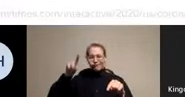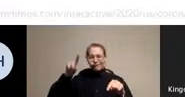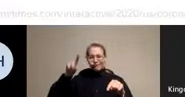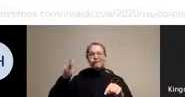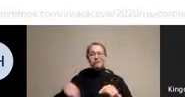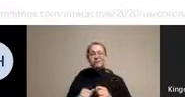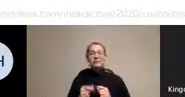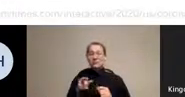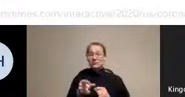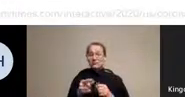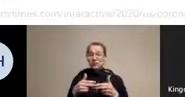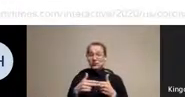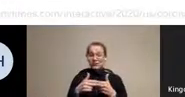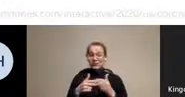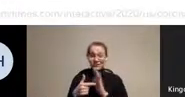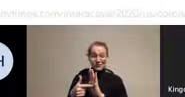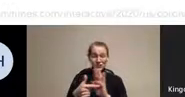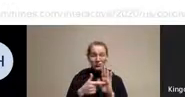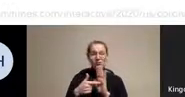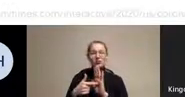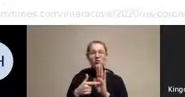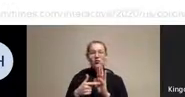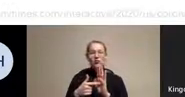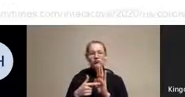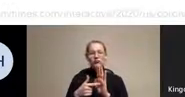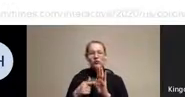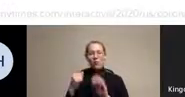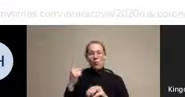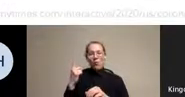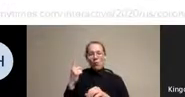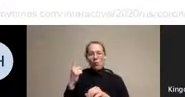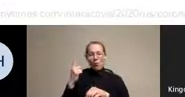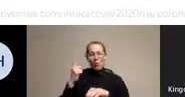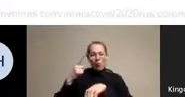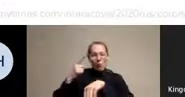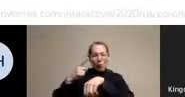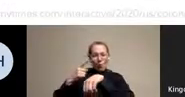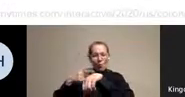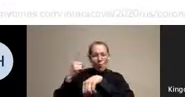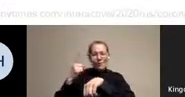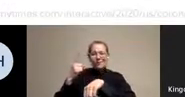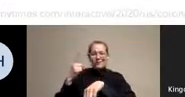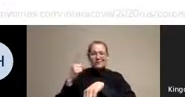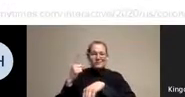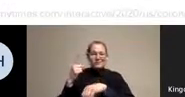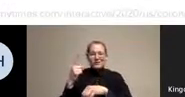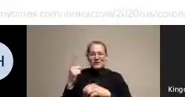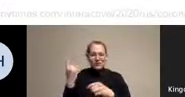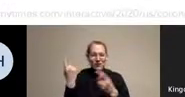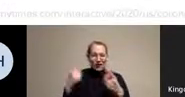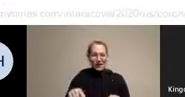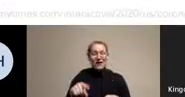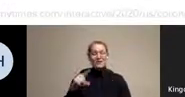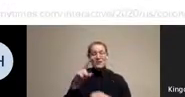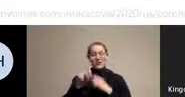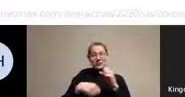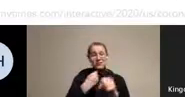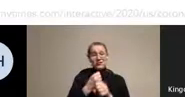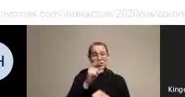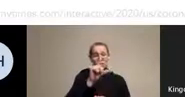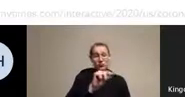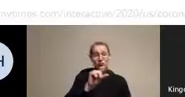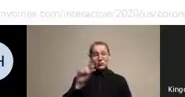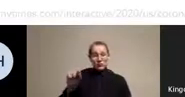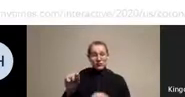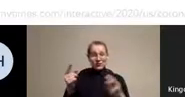slide is a snapshot of one point in time in 2020 from The New York Times. And the reason I show the slide is because the paper